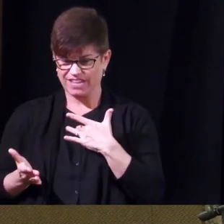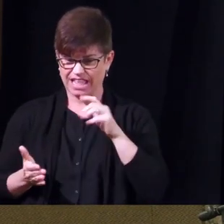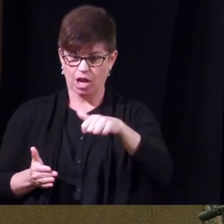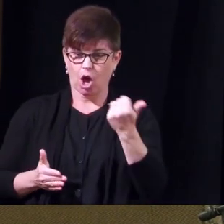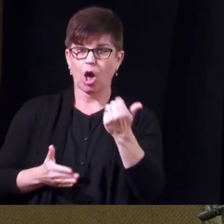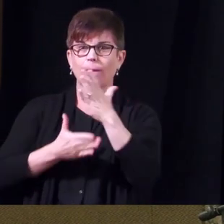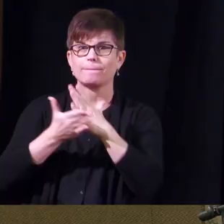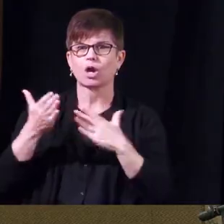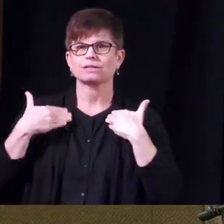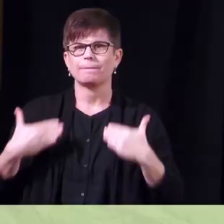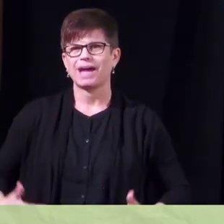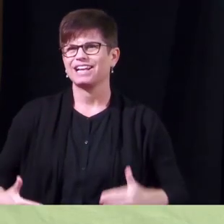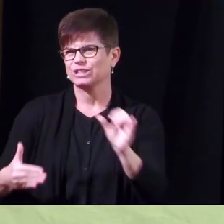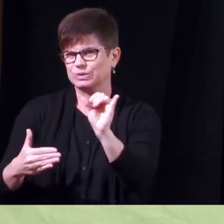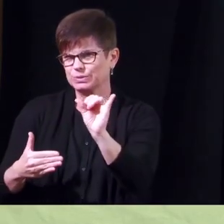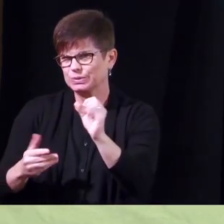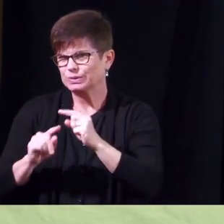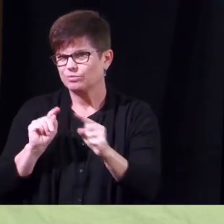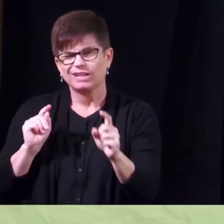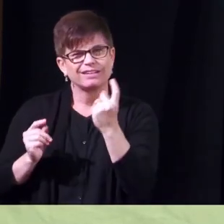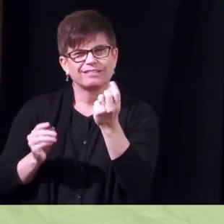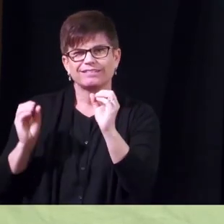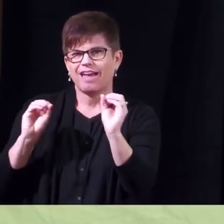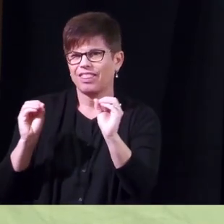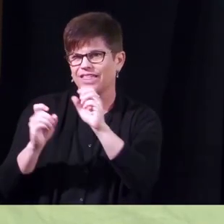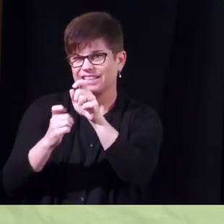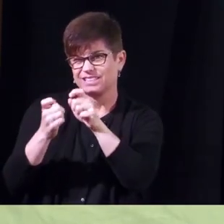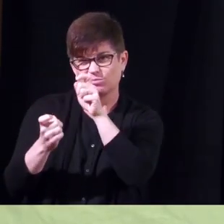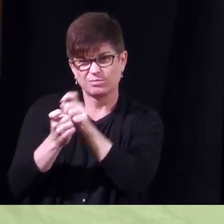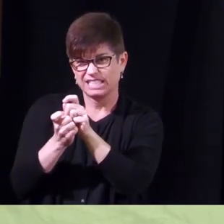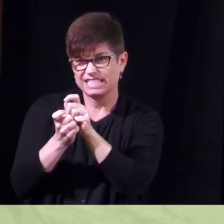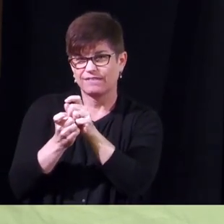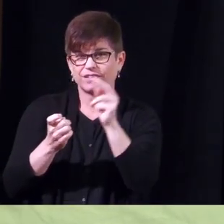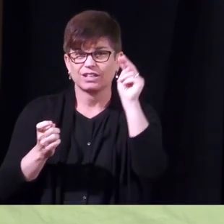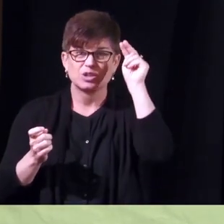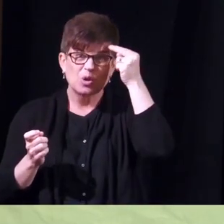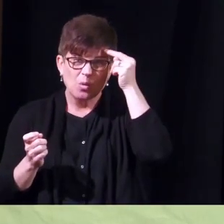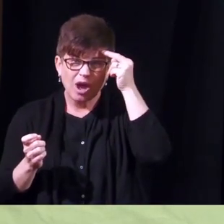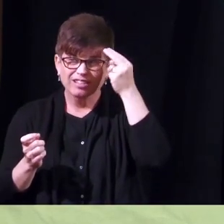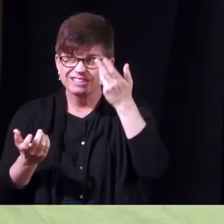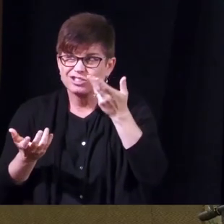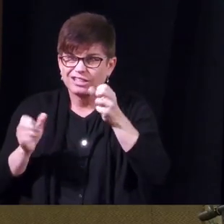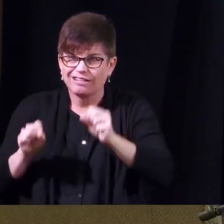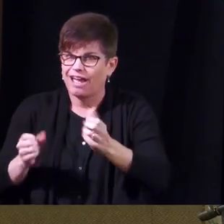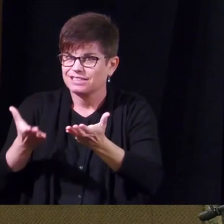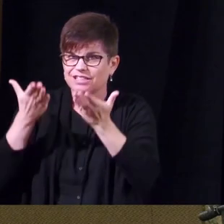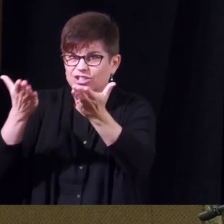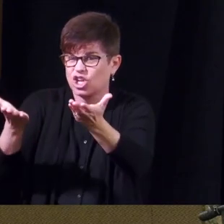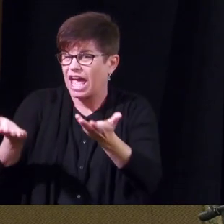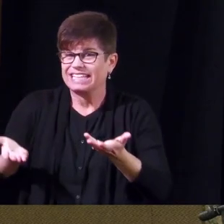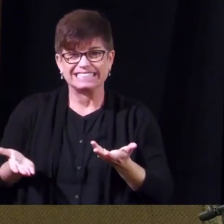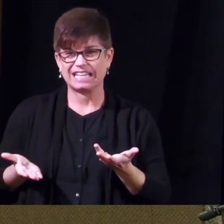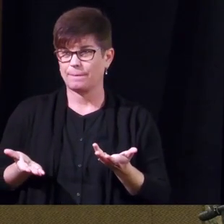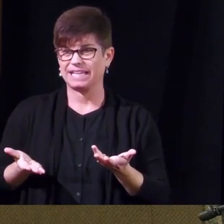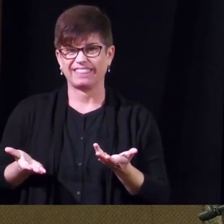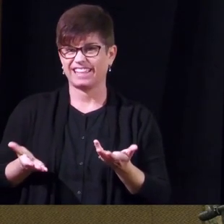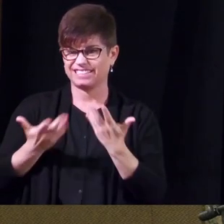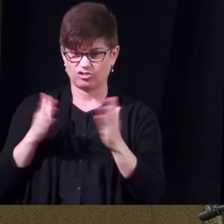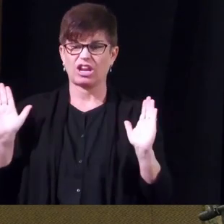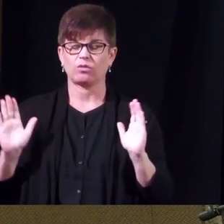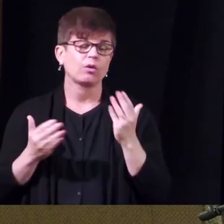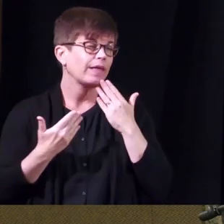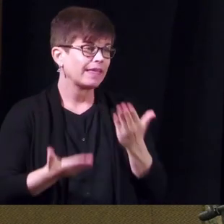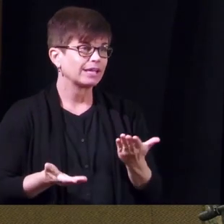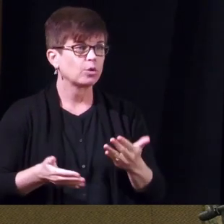and uh but there's nothing specific urologically that i can suggest for that thank you for that